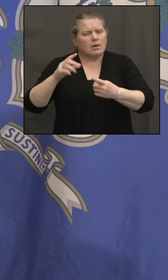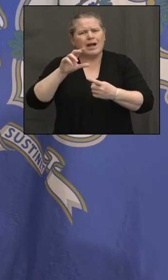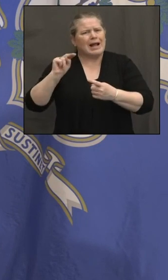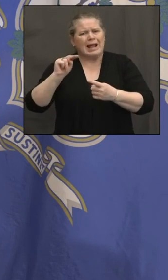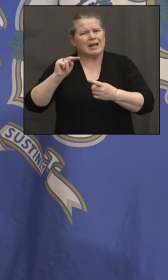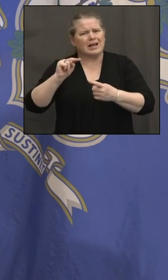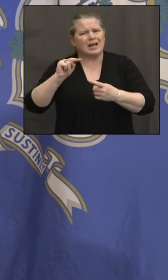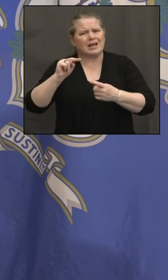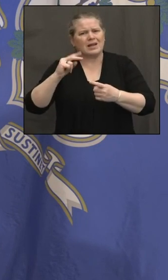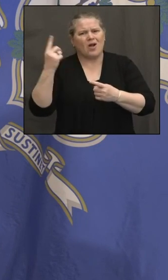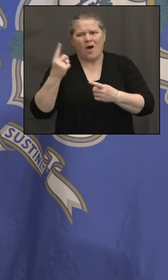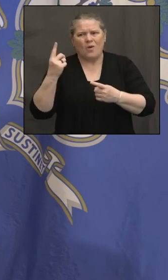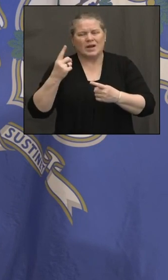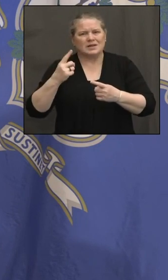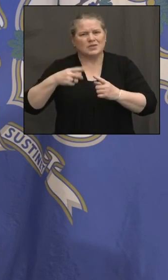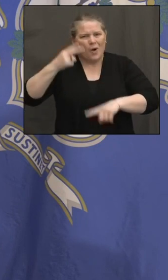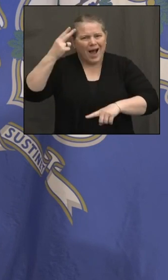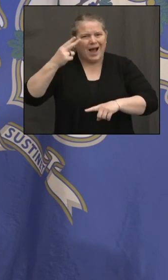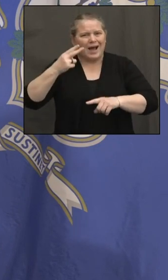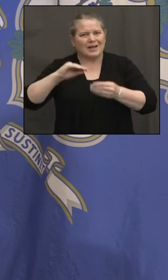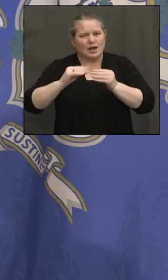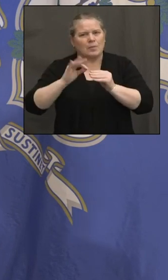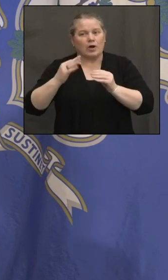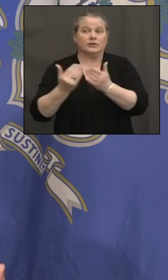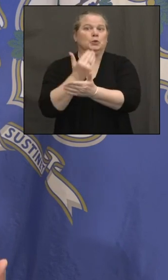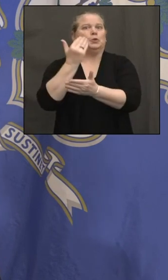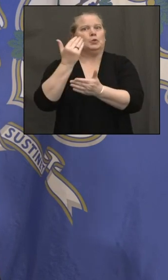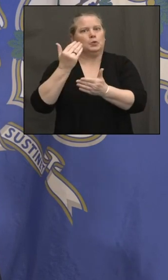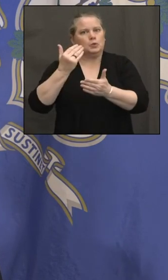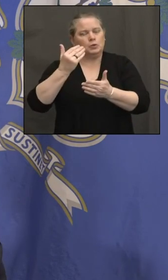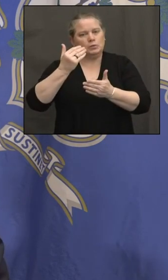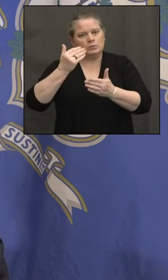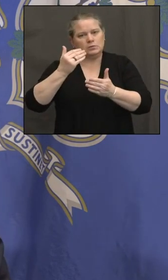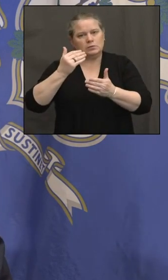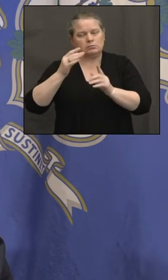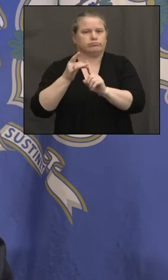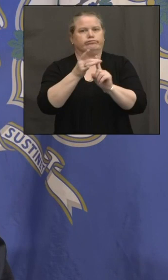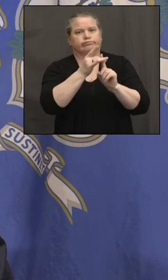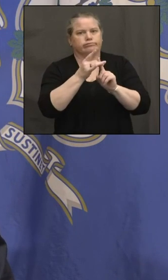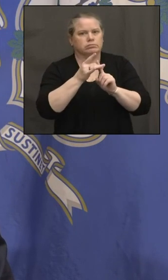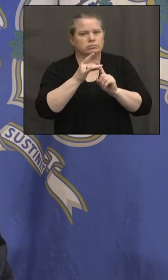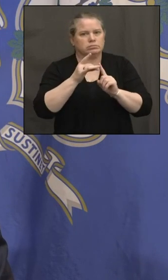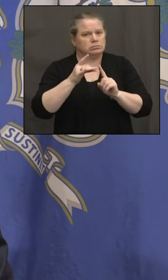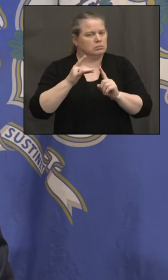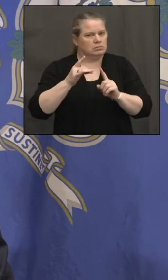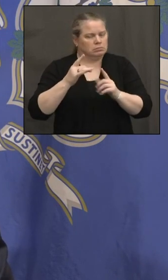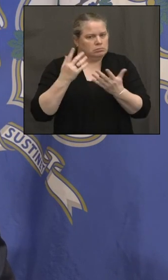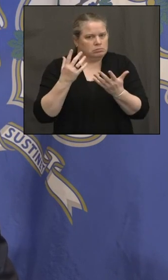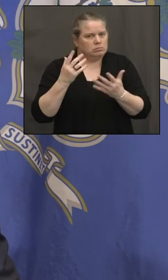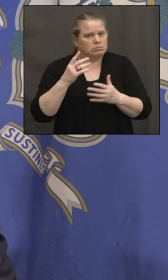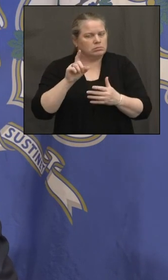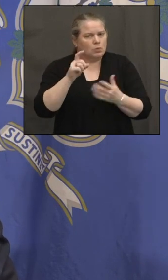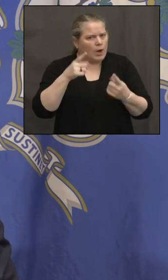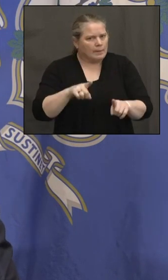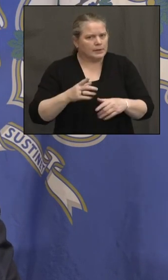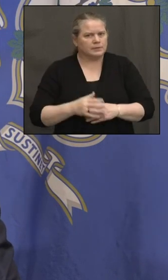always ranked so high on the new case, the new case rate. I think I got to get back to you on that, Emily. Um, I'm just, uh,